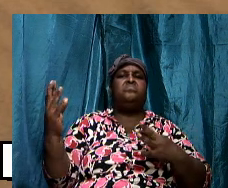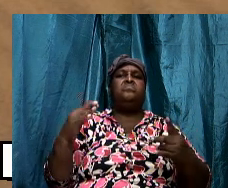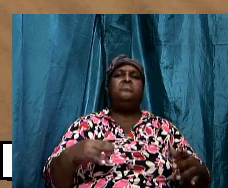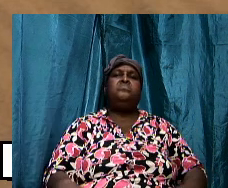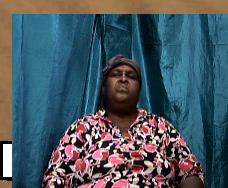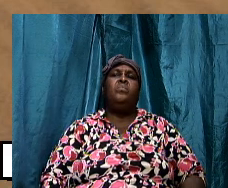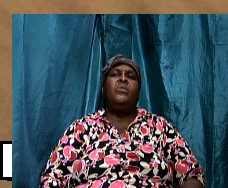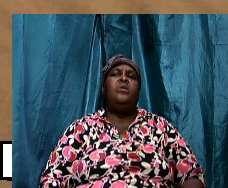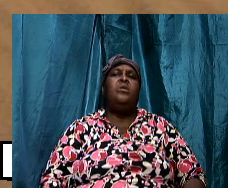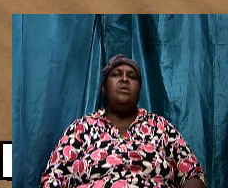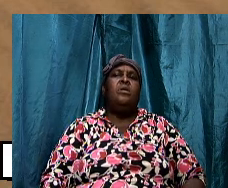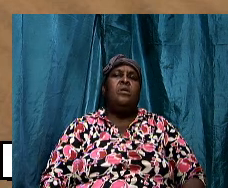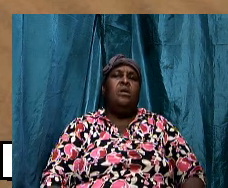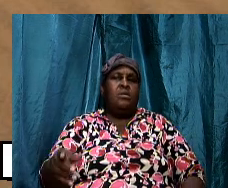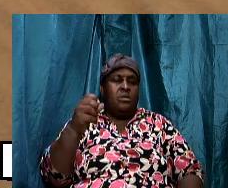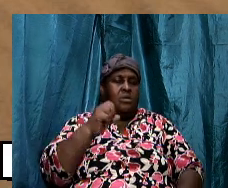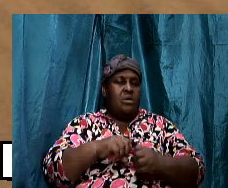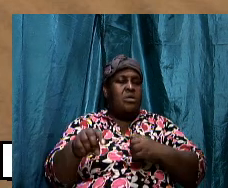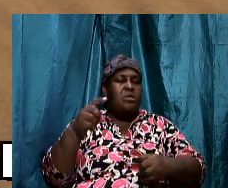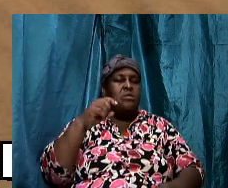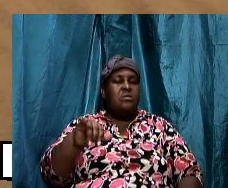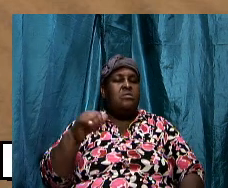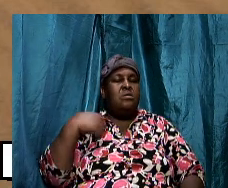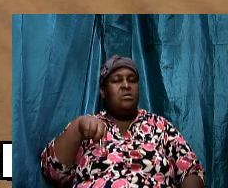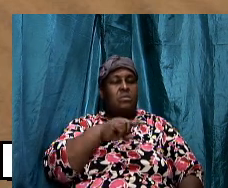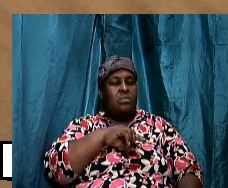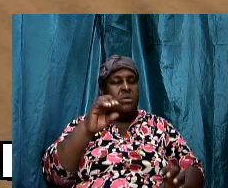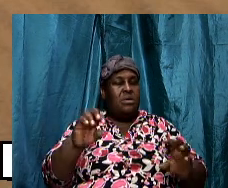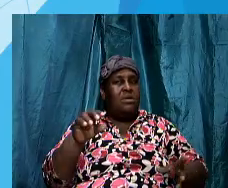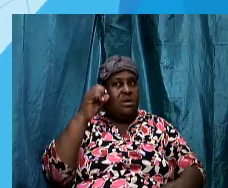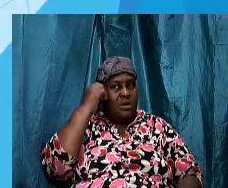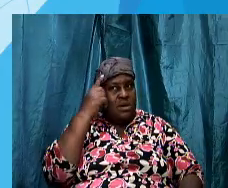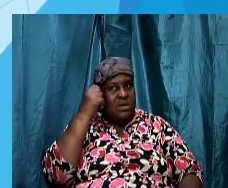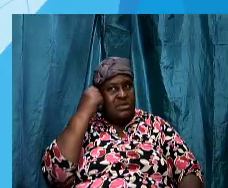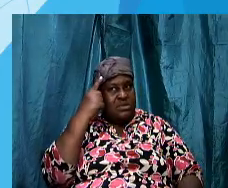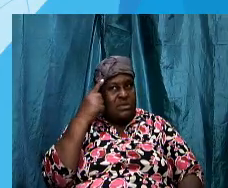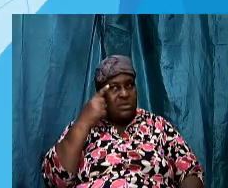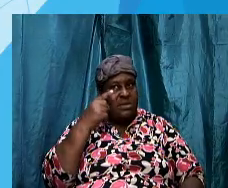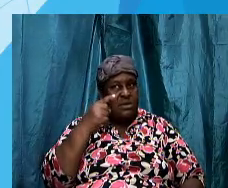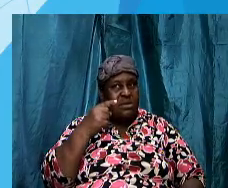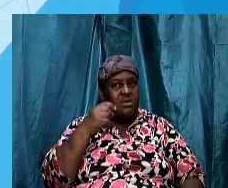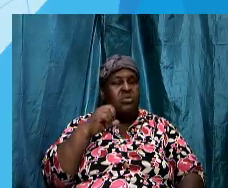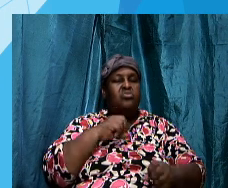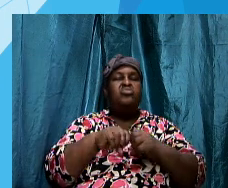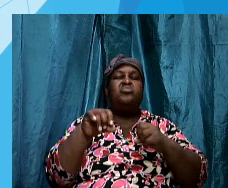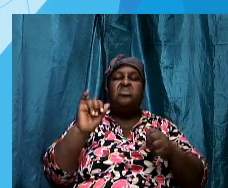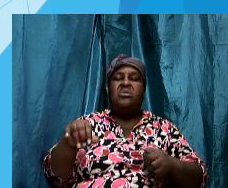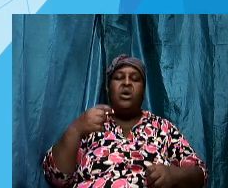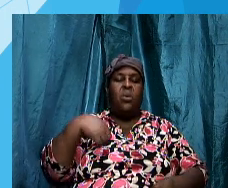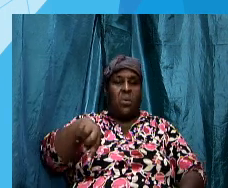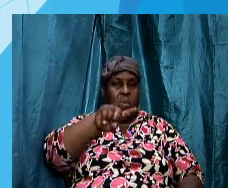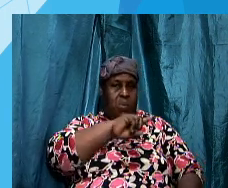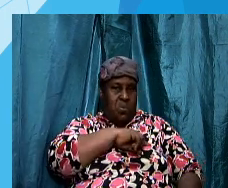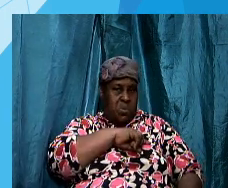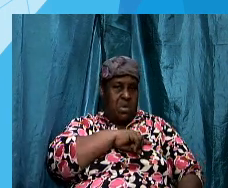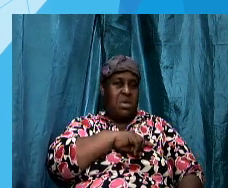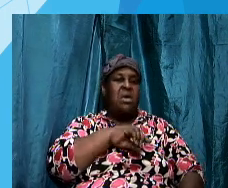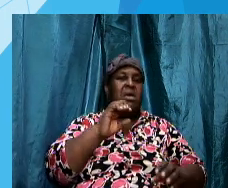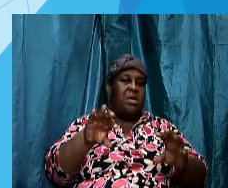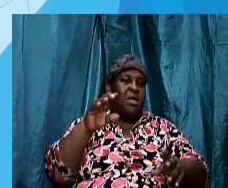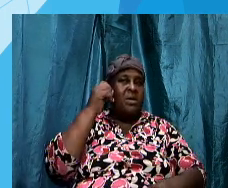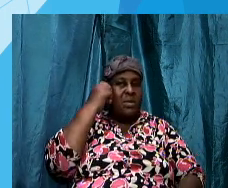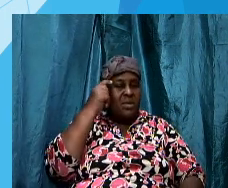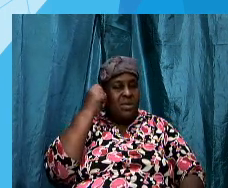understand so that we can understand exactly